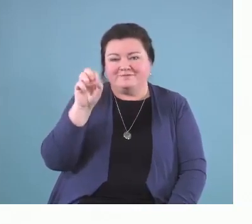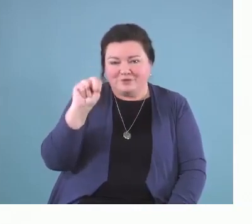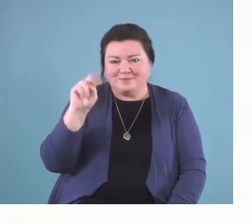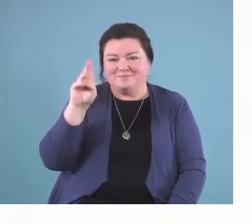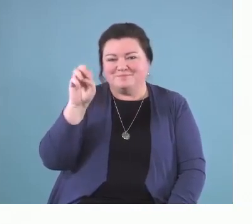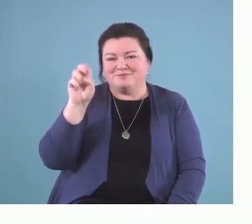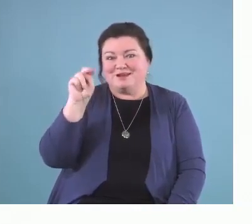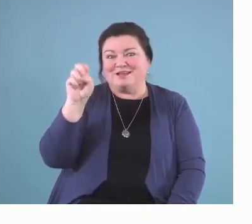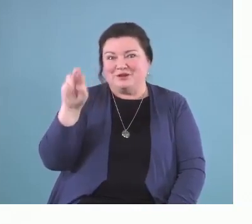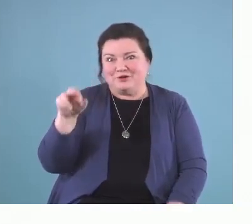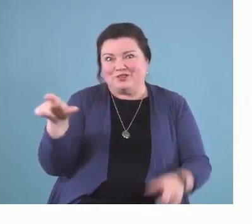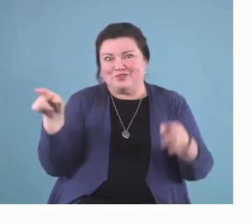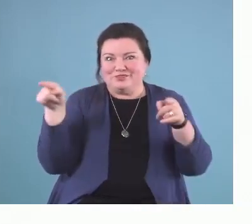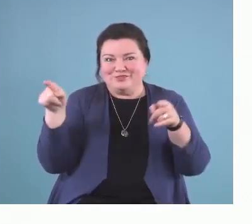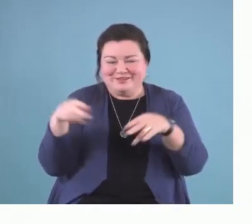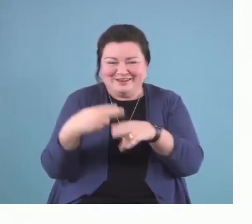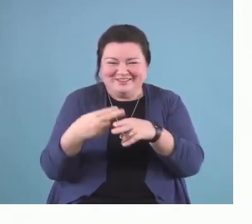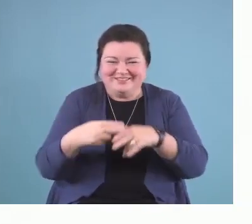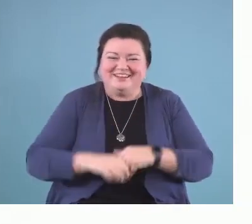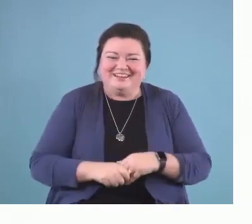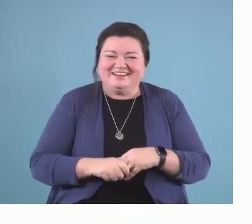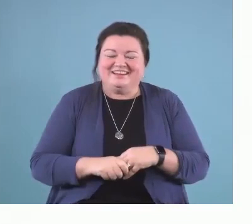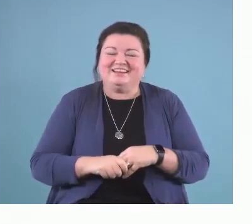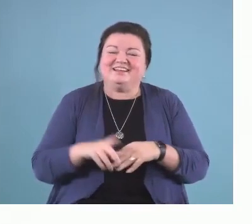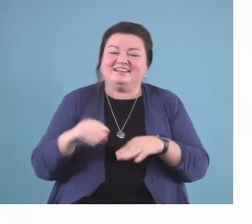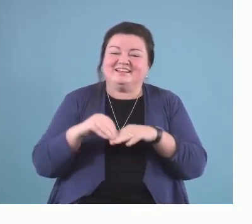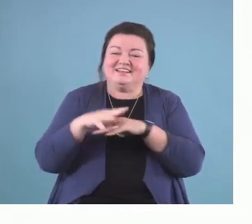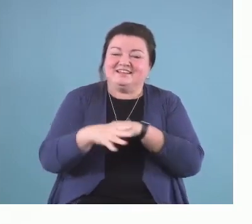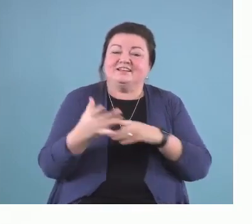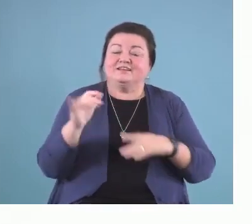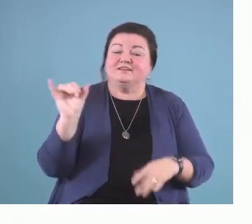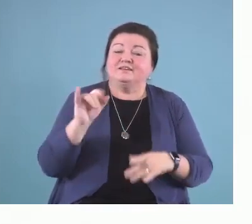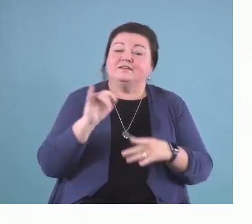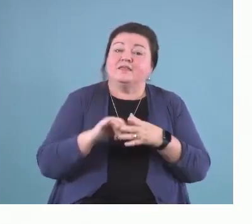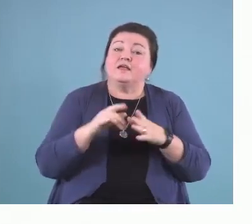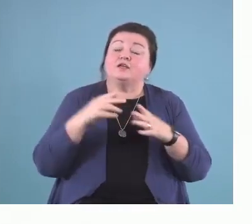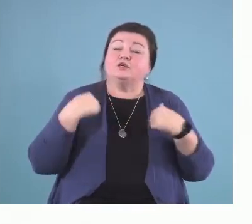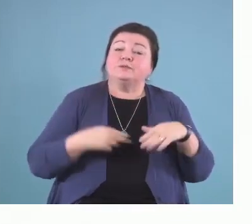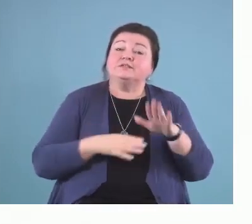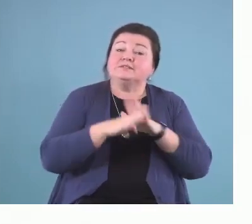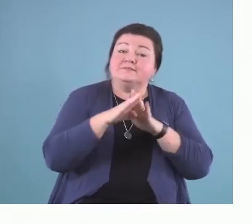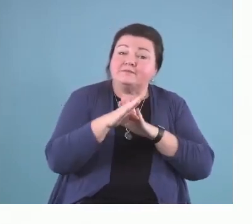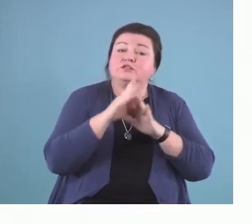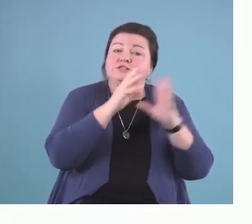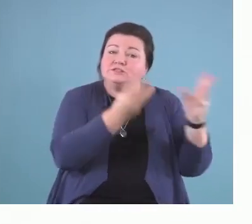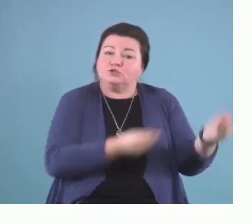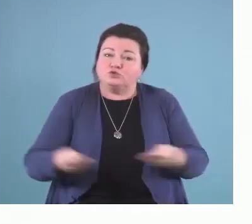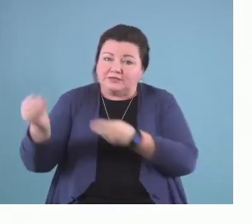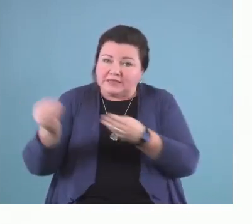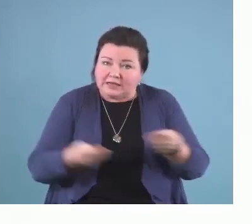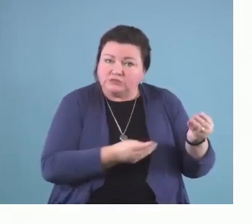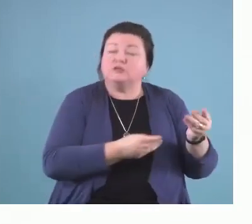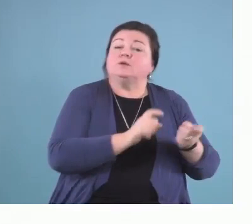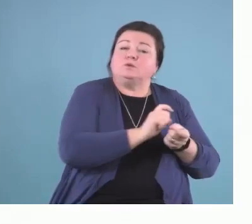Nice long name there. And that posits again that human development is transactional, it changes over